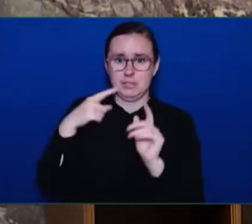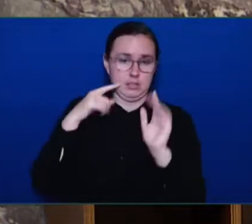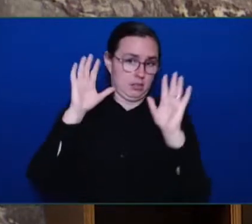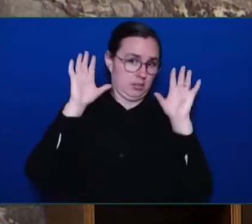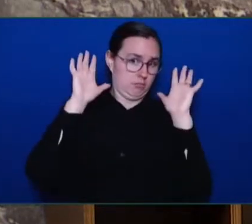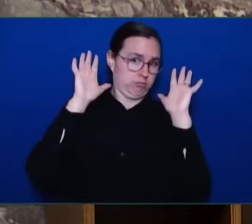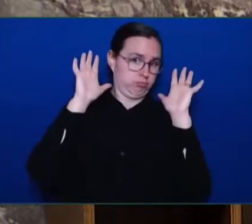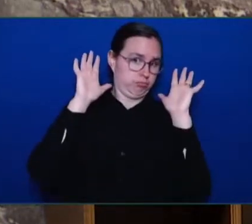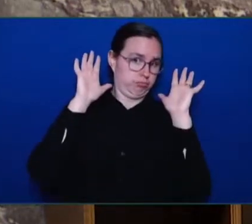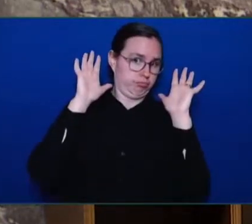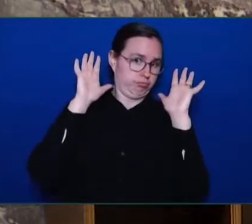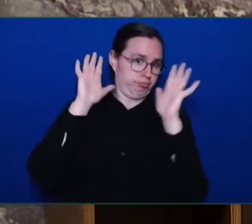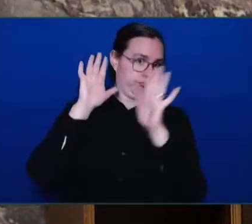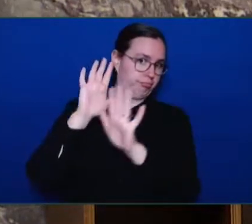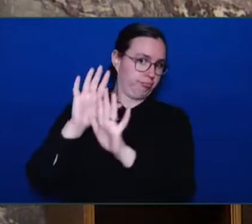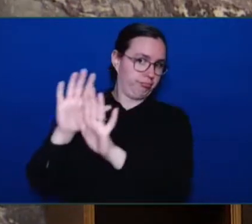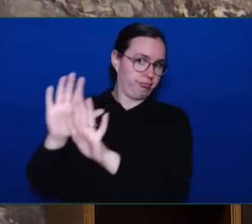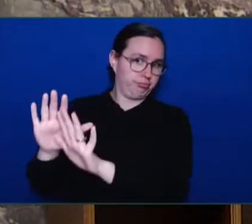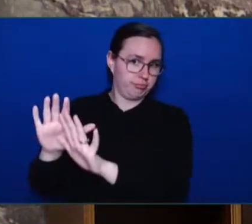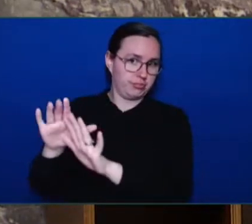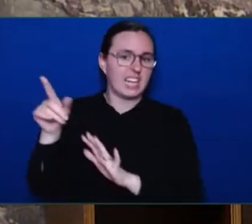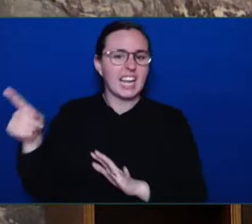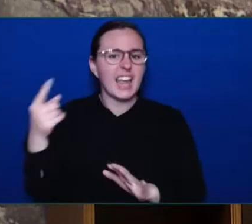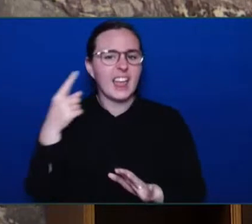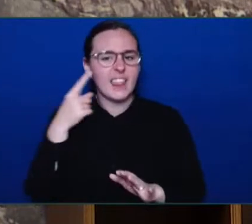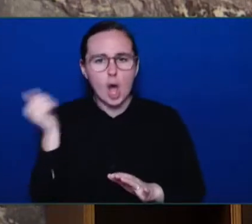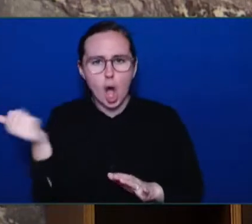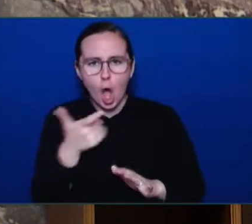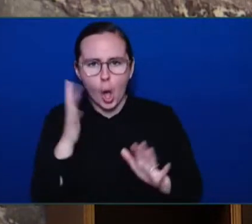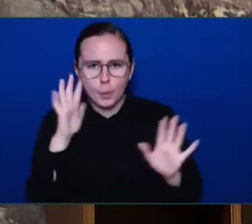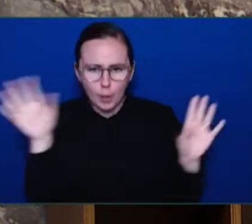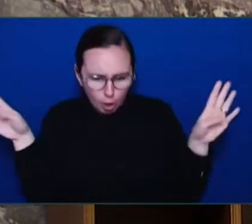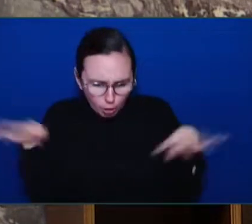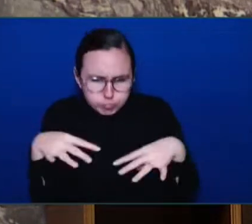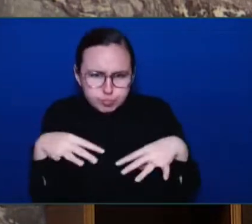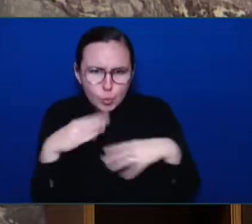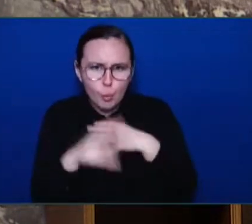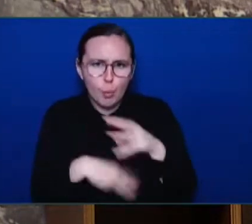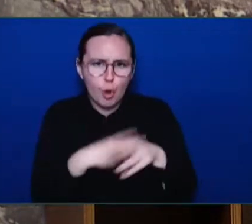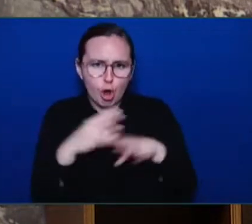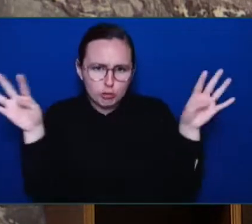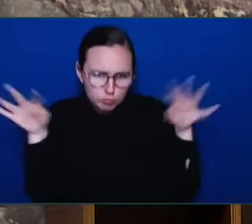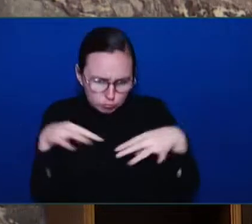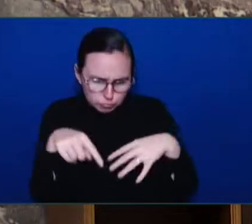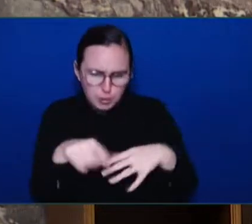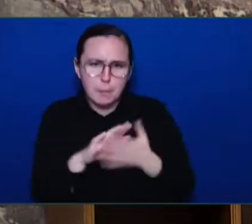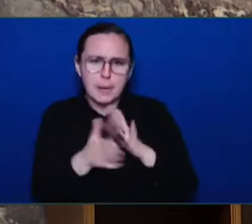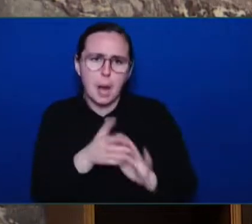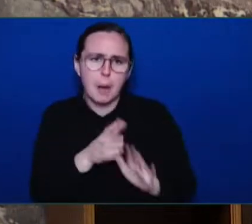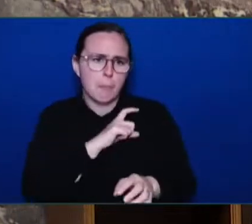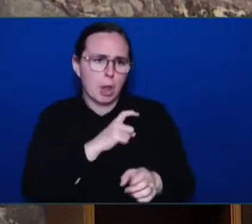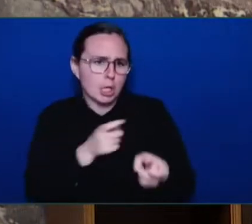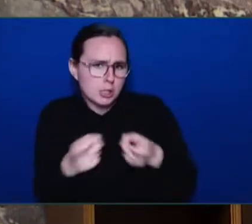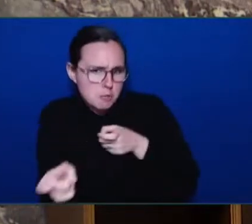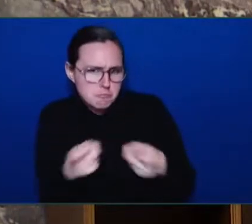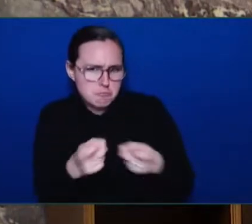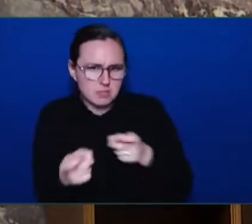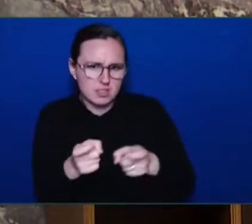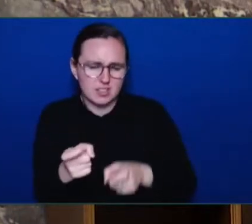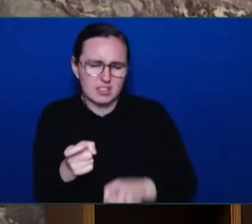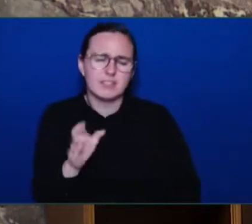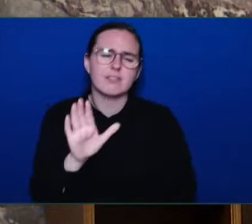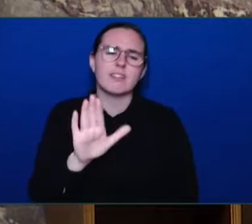end quote. So, again, a simple question to the Minister of Tourism. Can the minister tell this house if the incoming premier